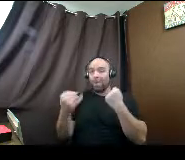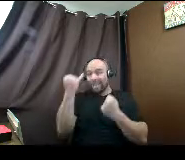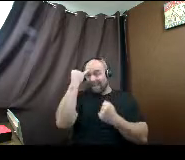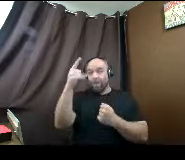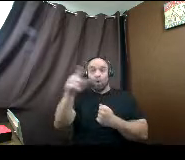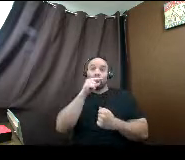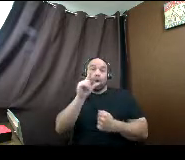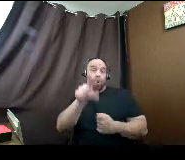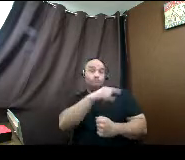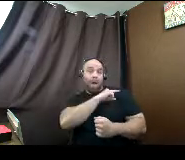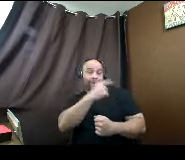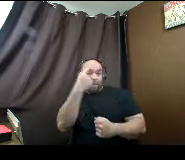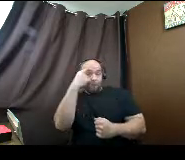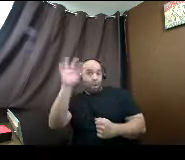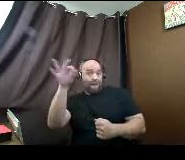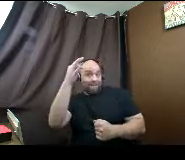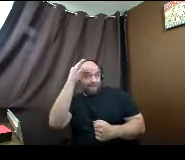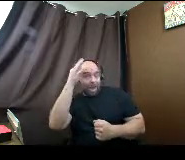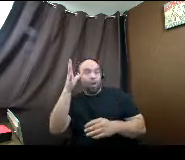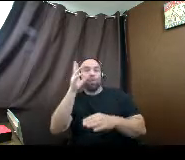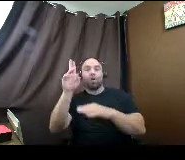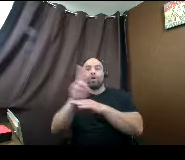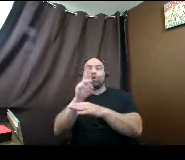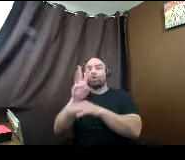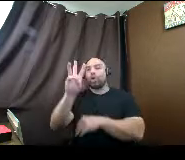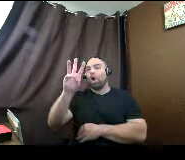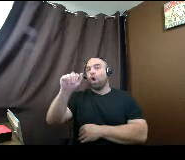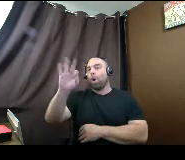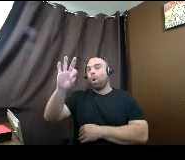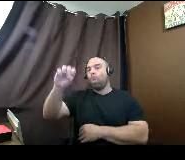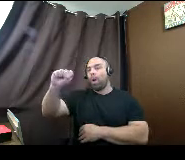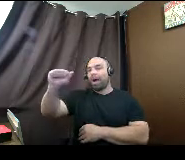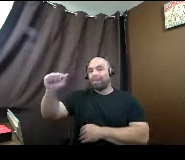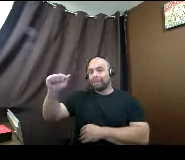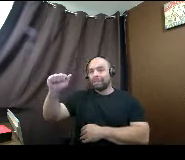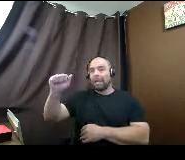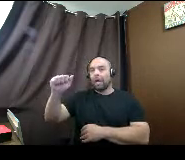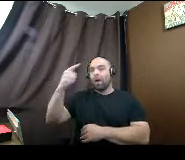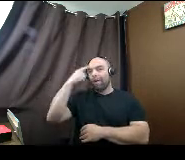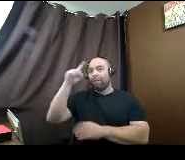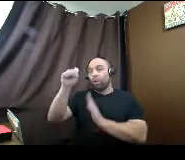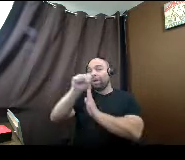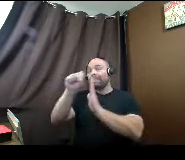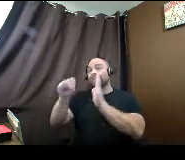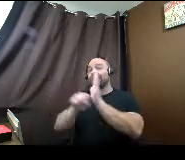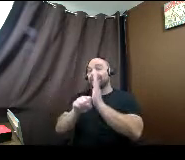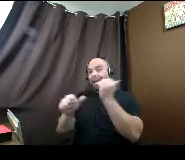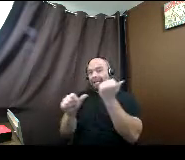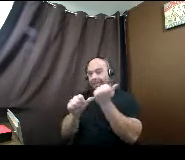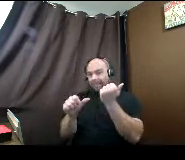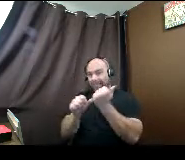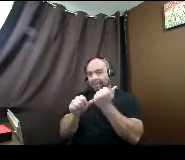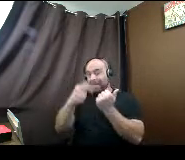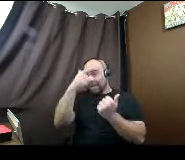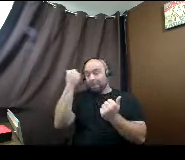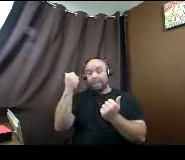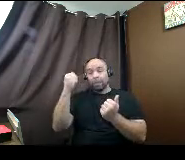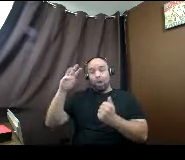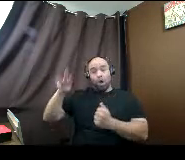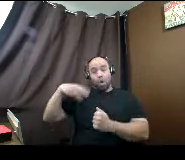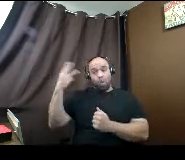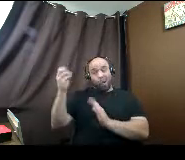application, you're going to use the WAFSA just to be considered for state aid. Because in Washington we have a law that allows